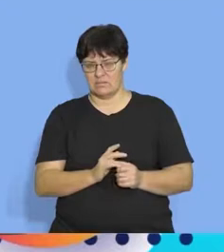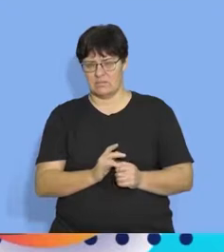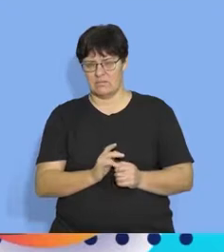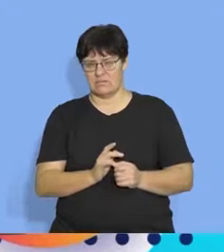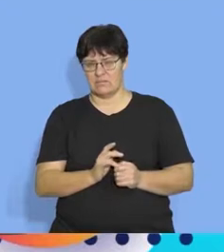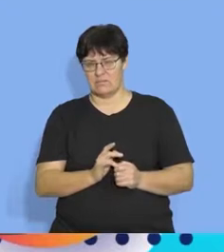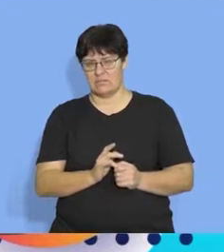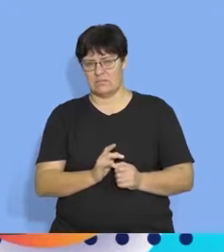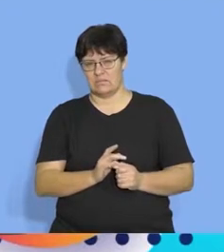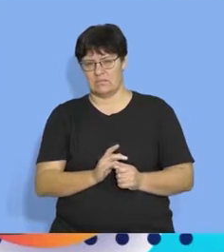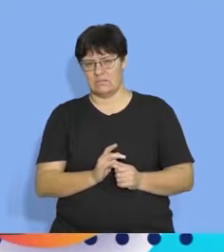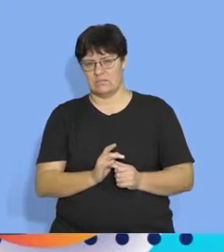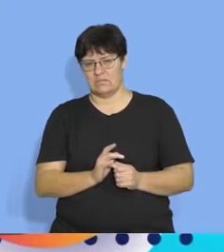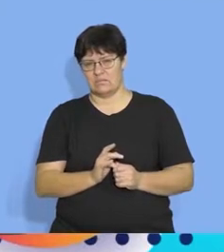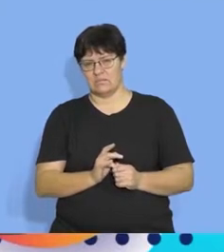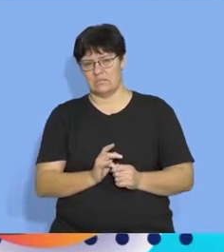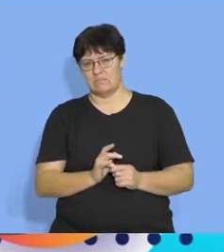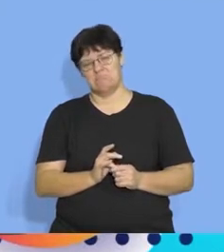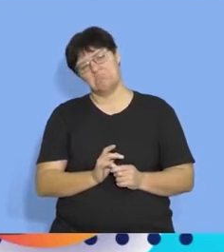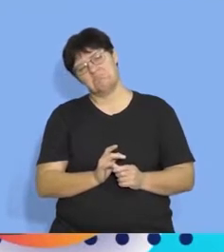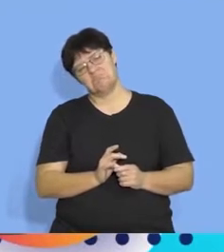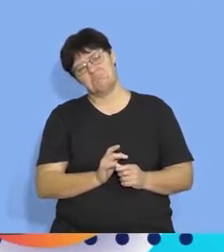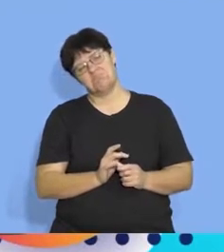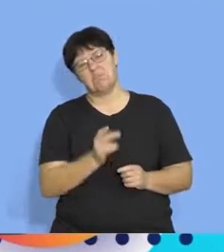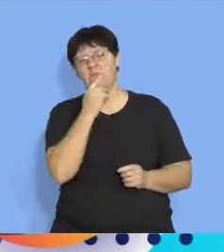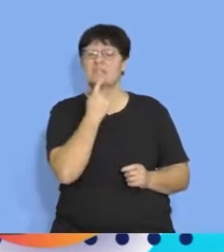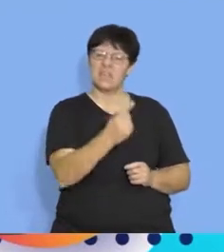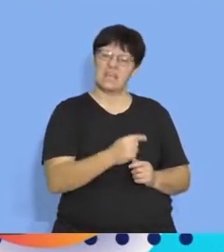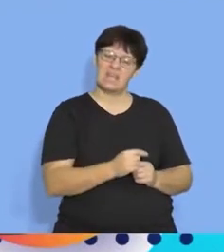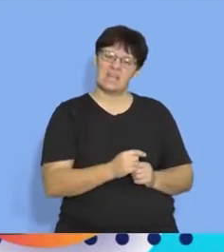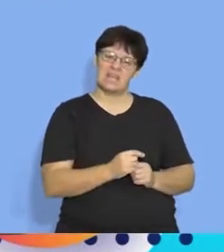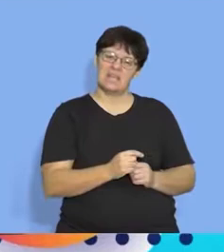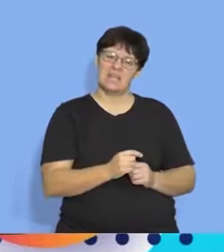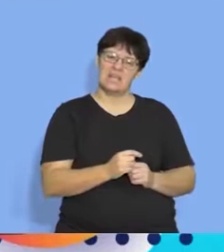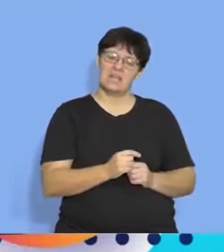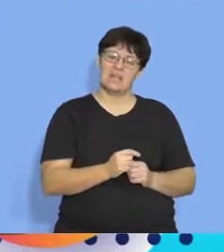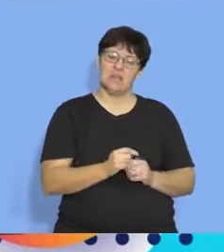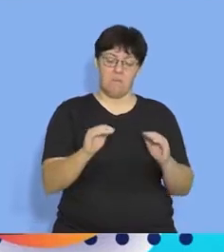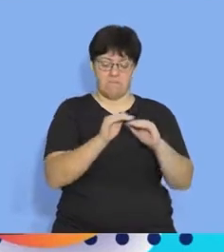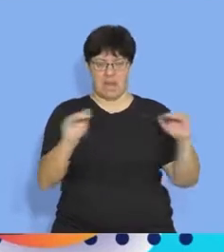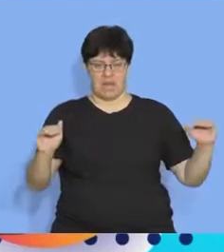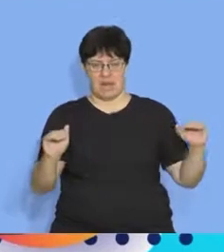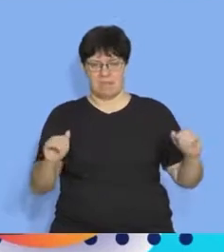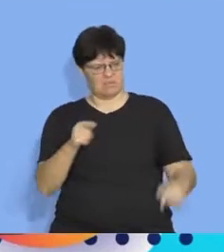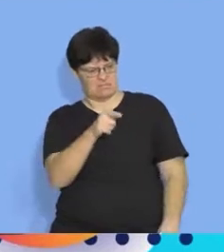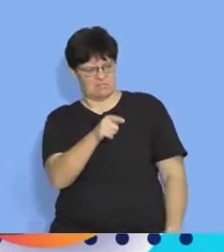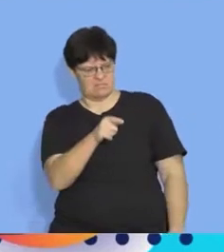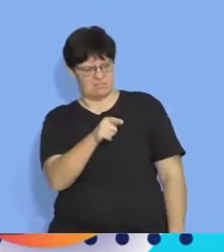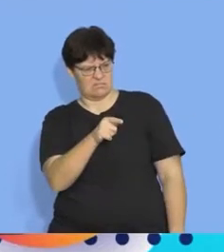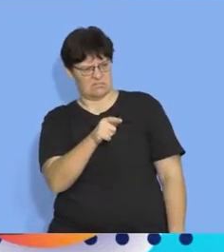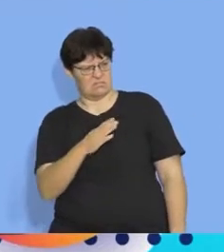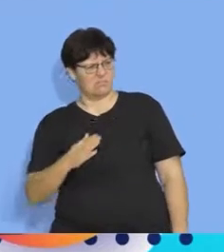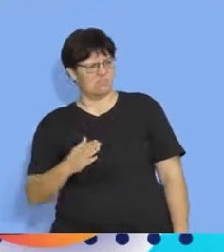that the we were going to look at motion in one plane and now you're going but